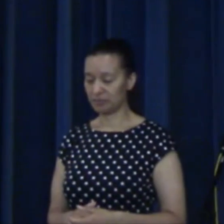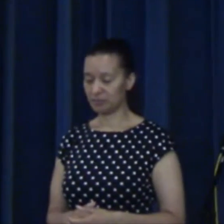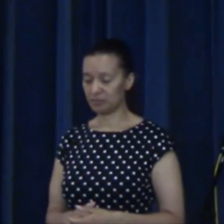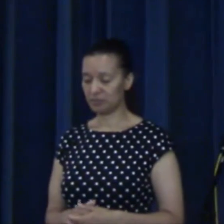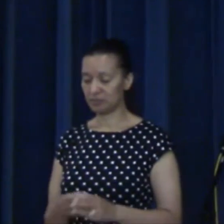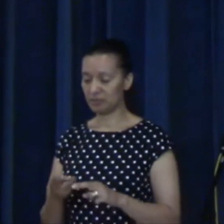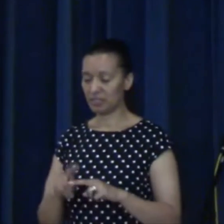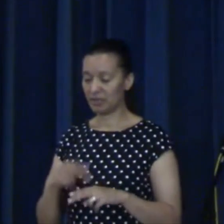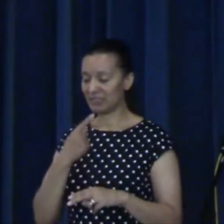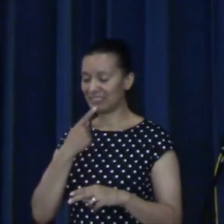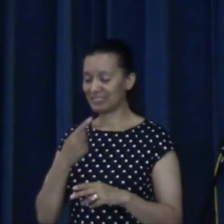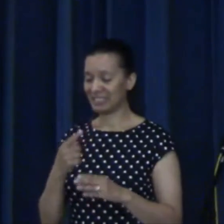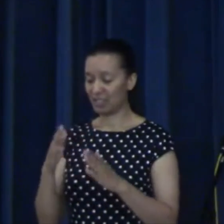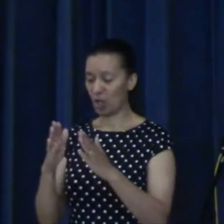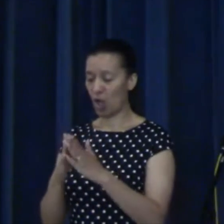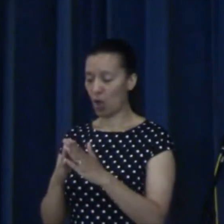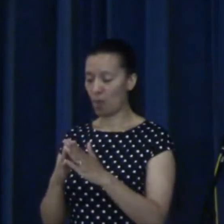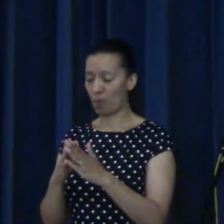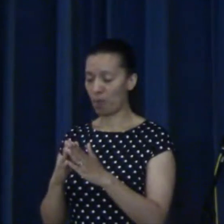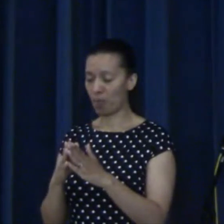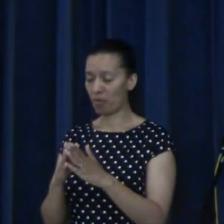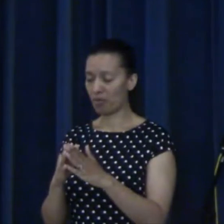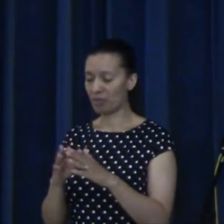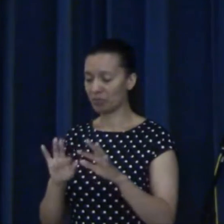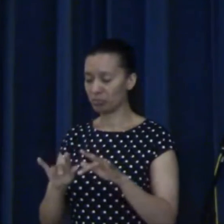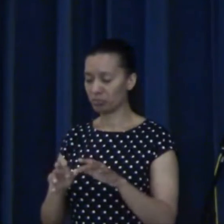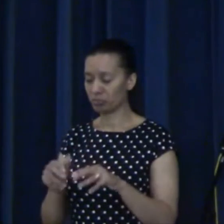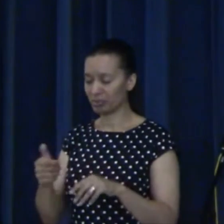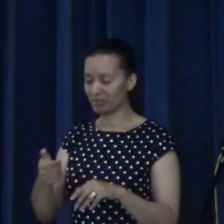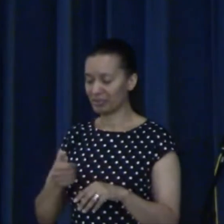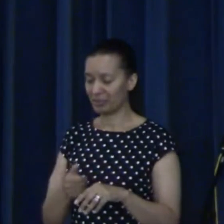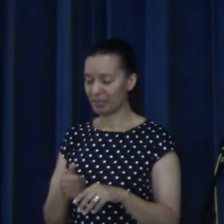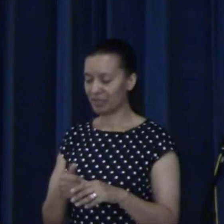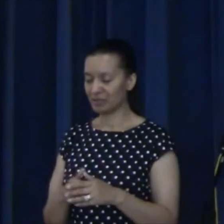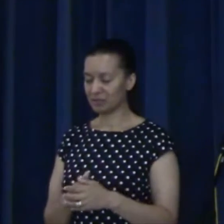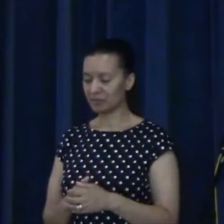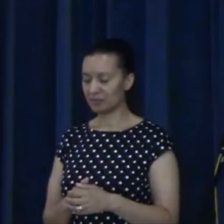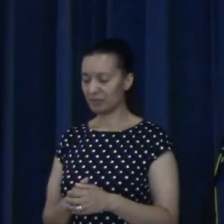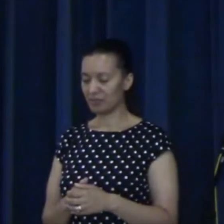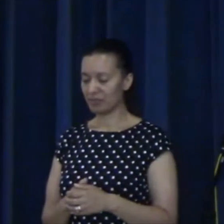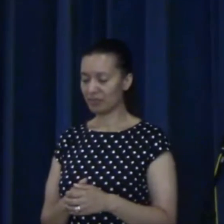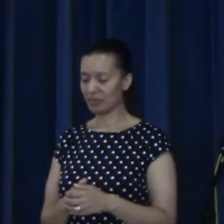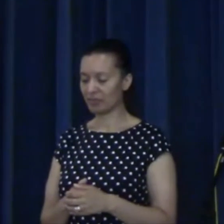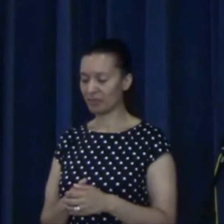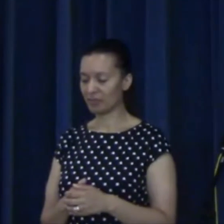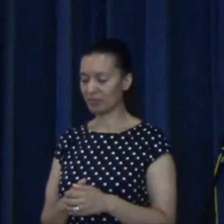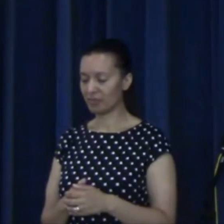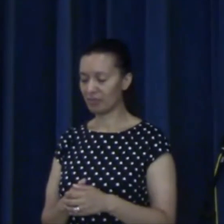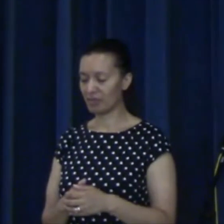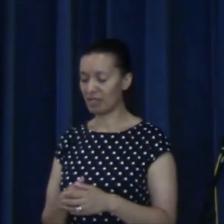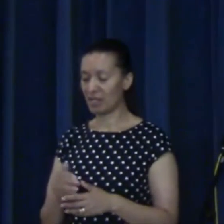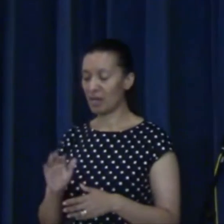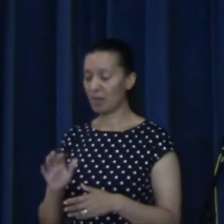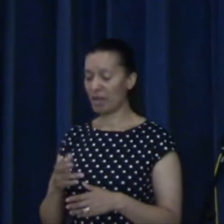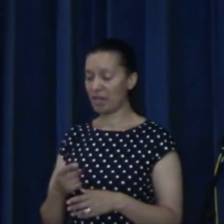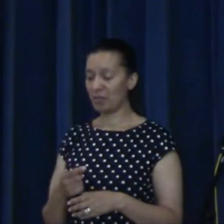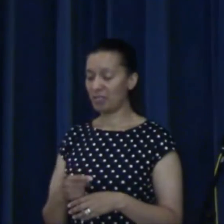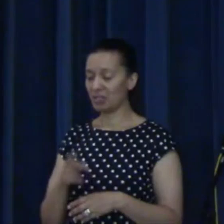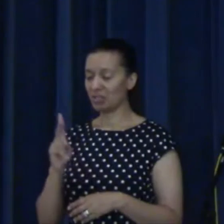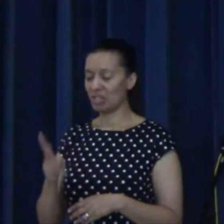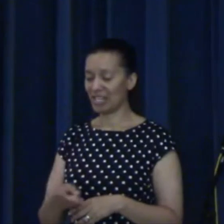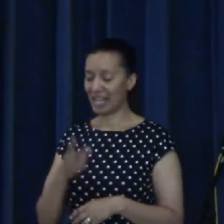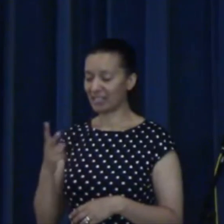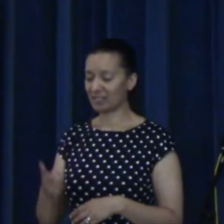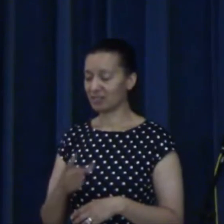If you've said it at home please message us and we will be with you. Maybe you've just that's a recommitment for you as well a